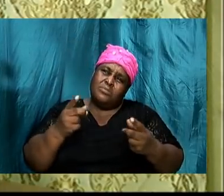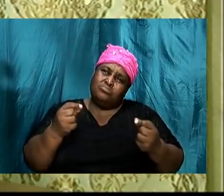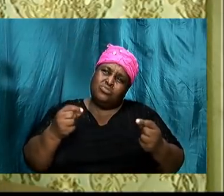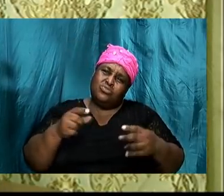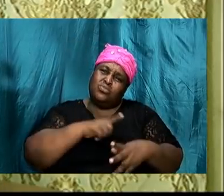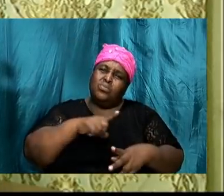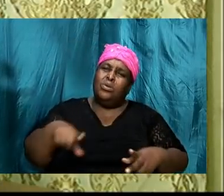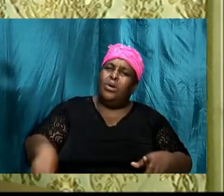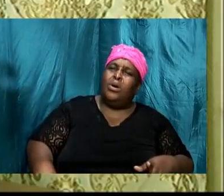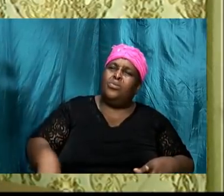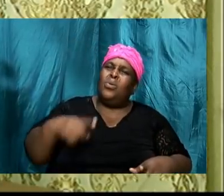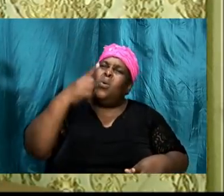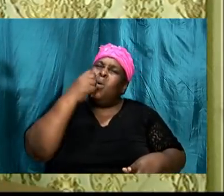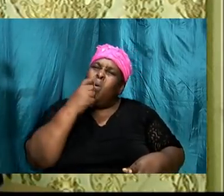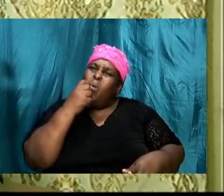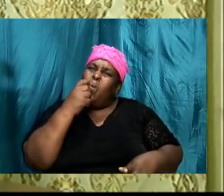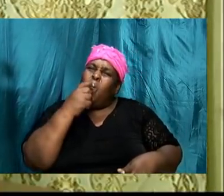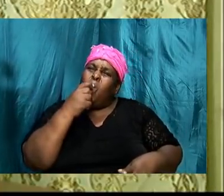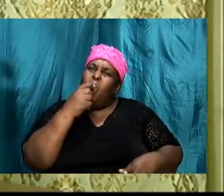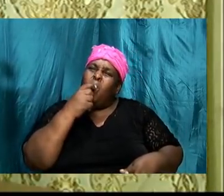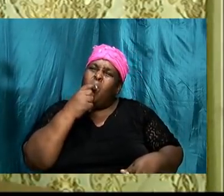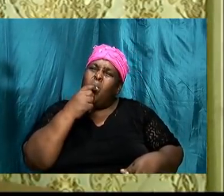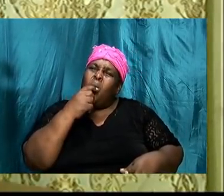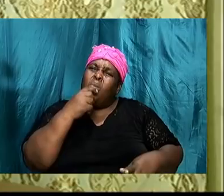who is it that we going partner with